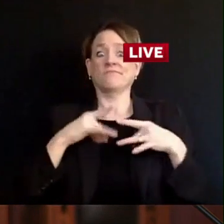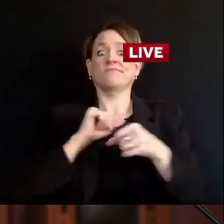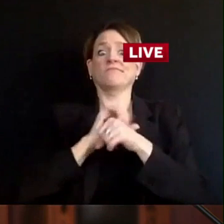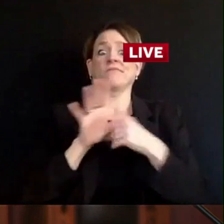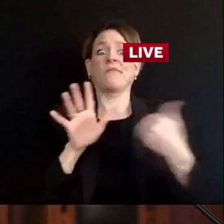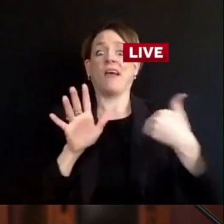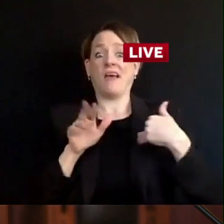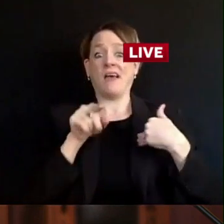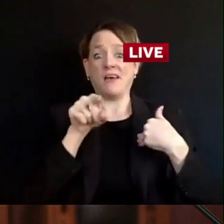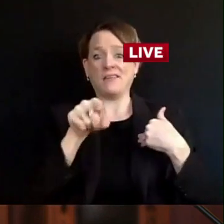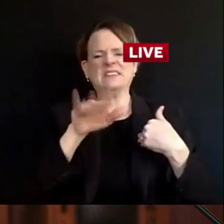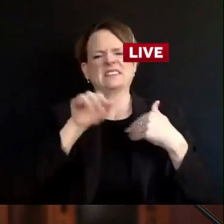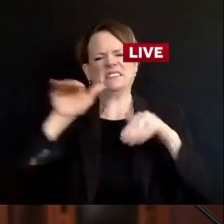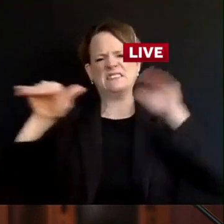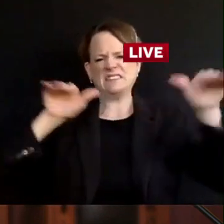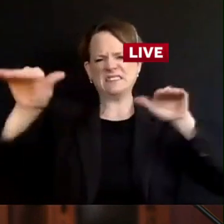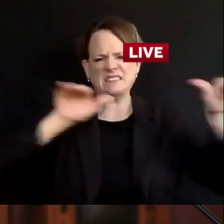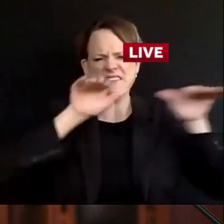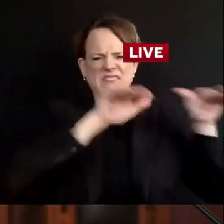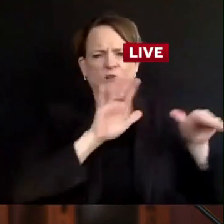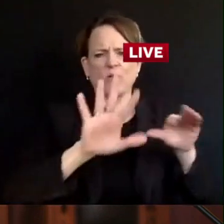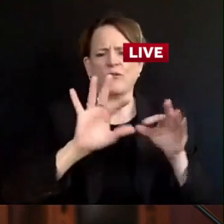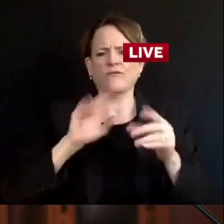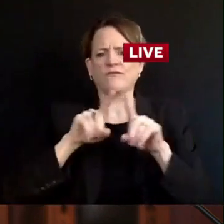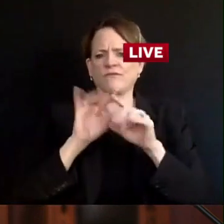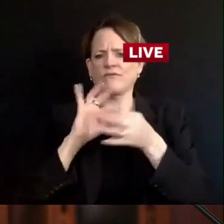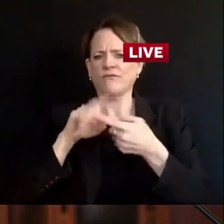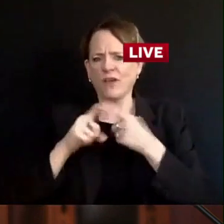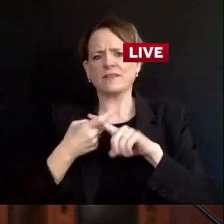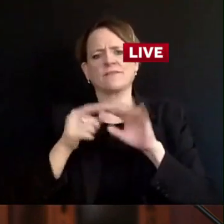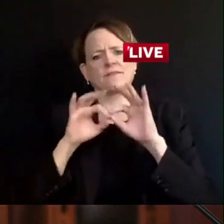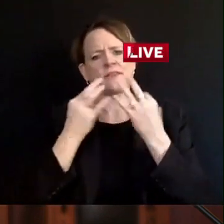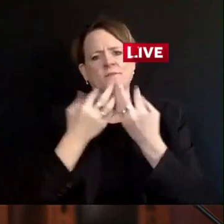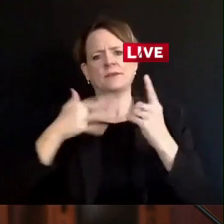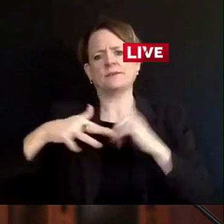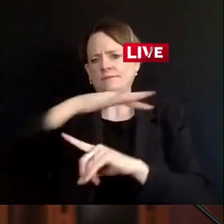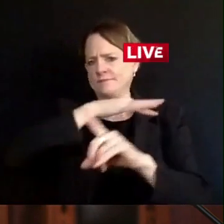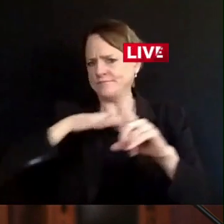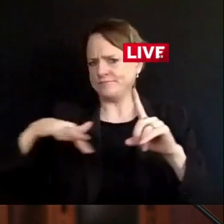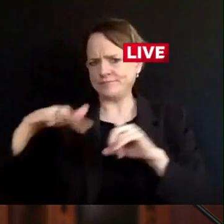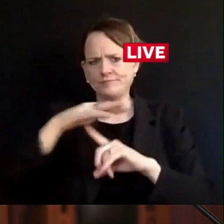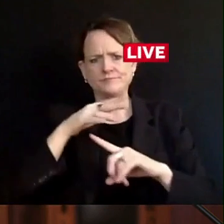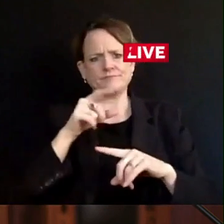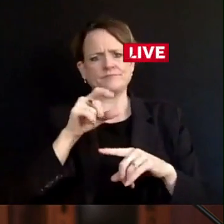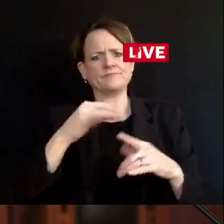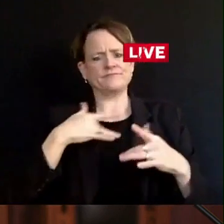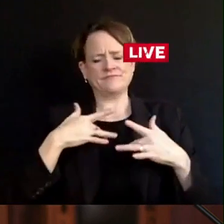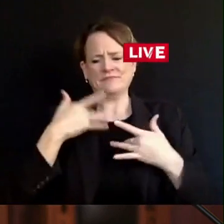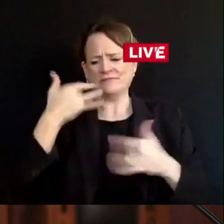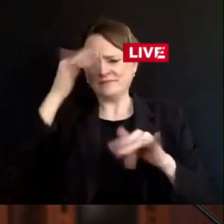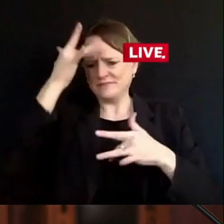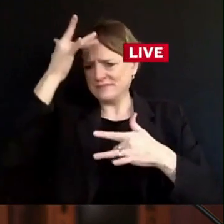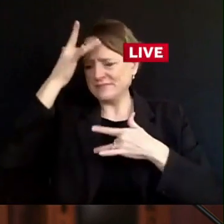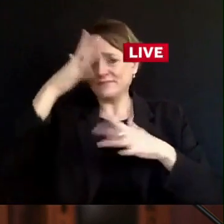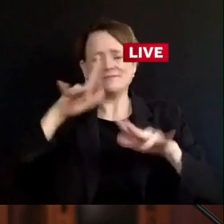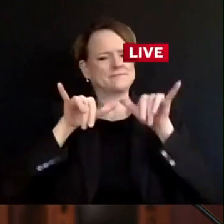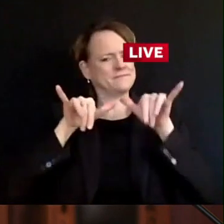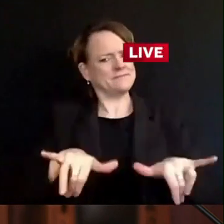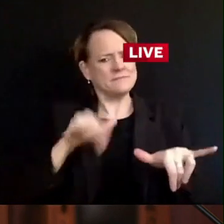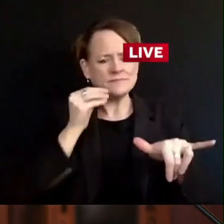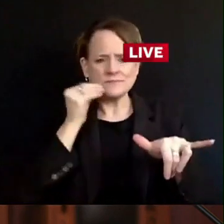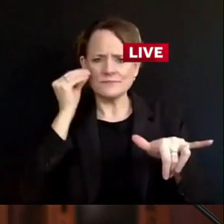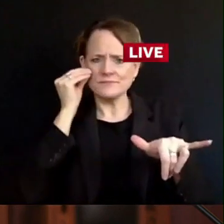what stops the spread. Testing is what informs you of our plan as a state and of your actions as individuals.